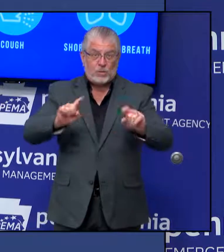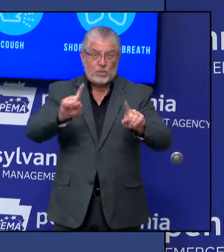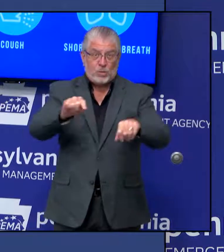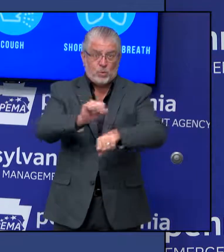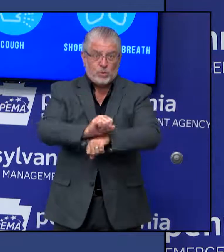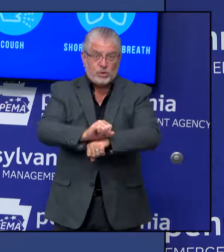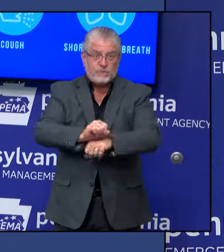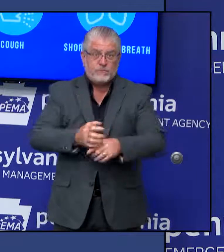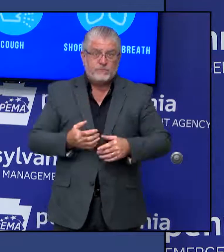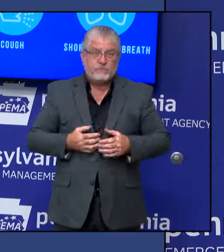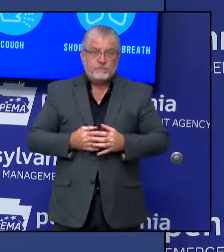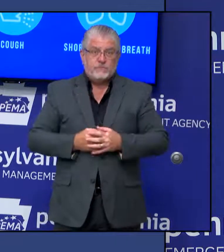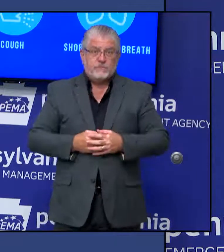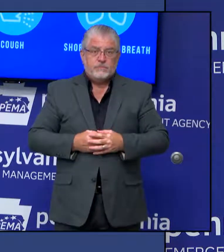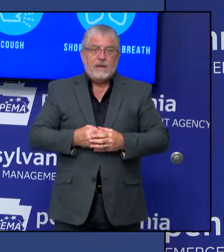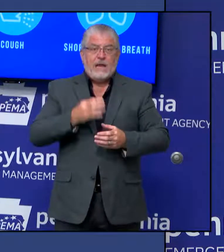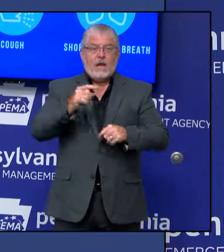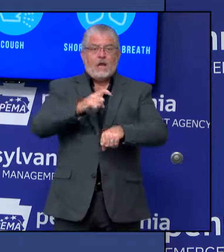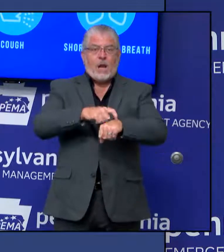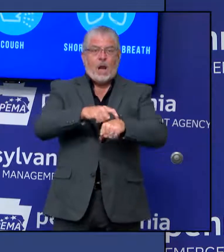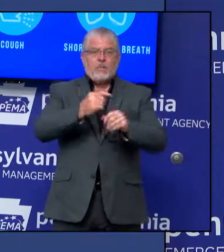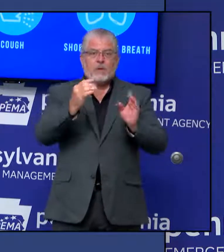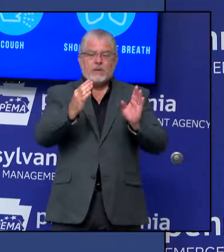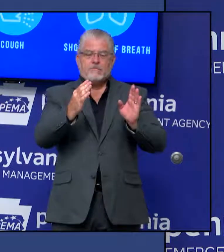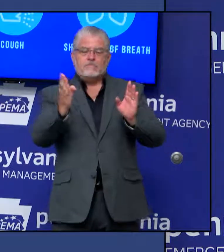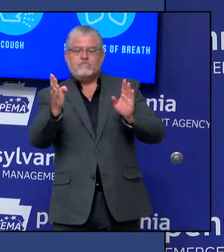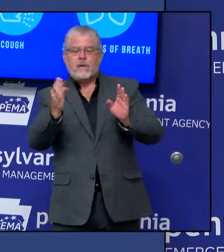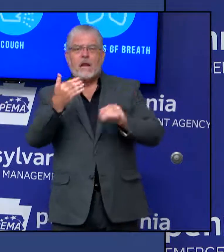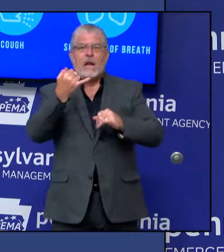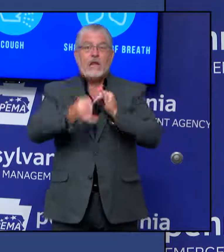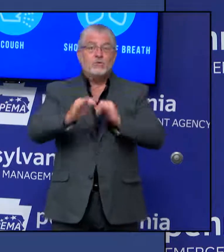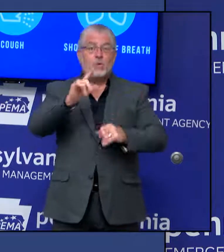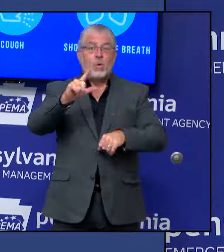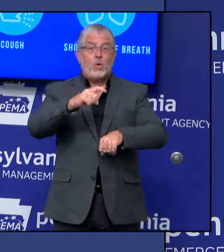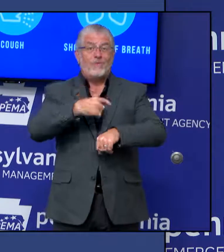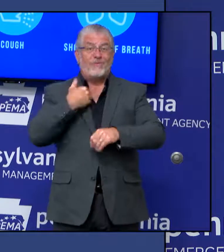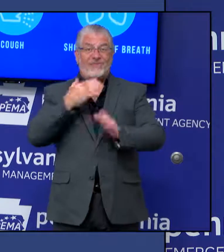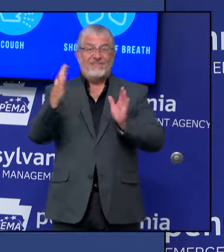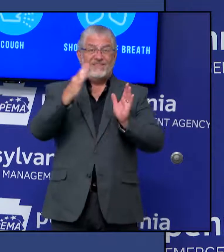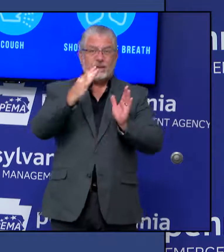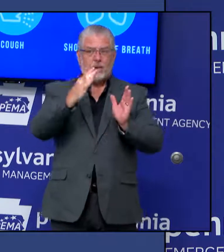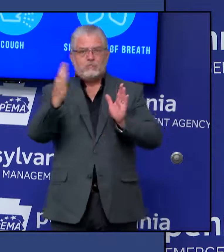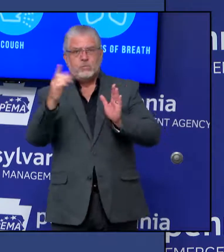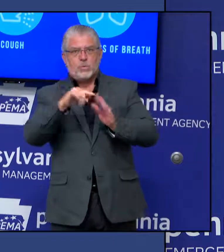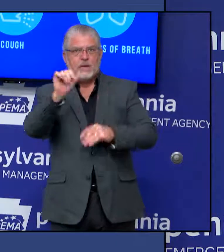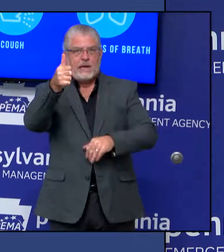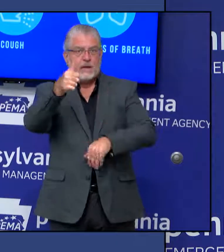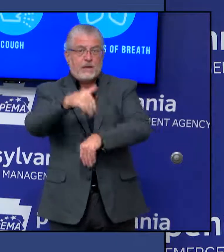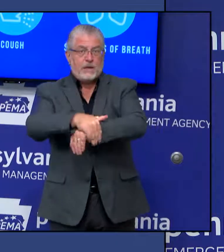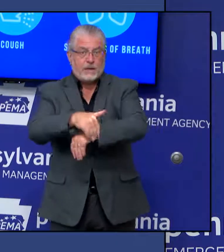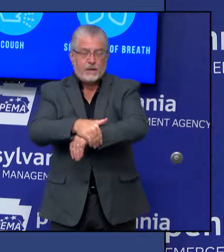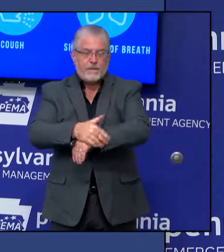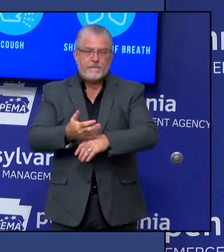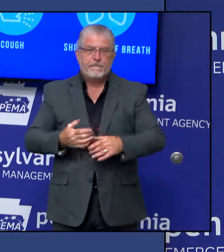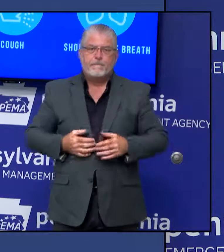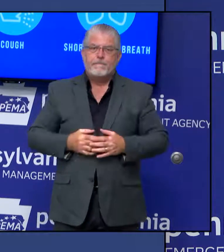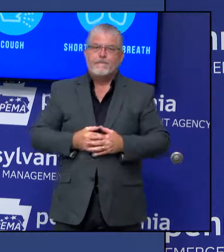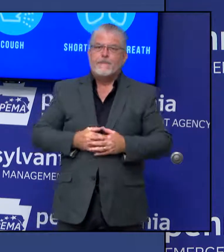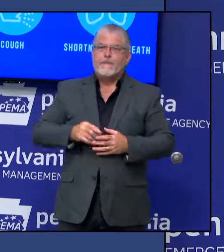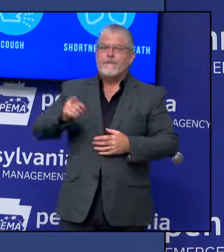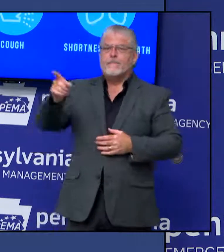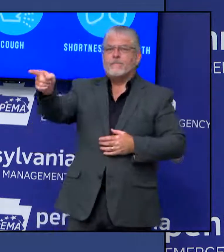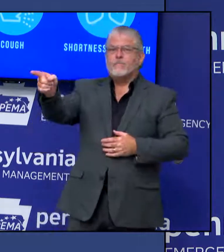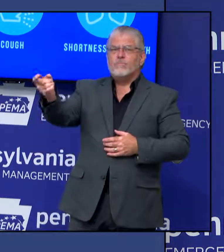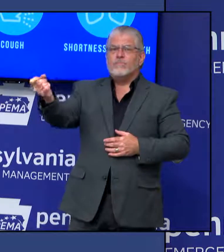Sure. I could just follow up to that real quick. You know, New Jersey, for example, you don't have to order food to